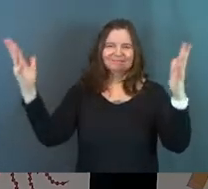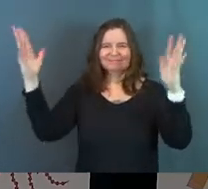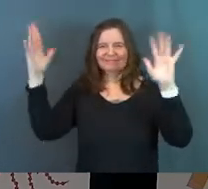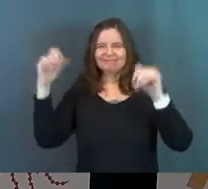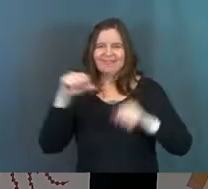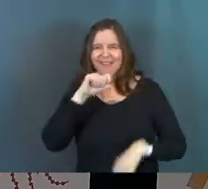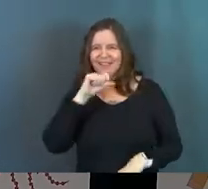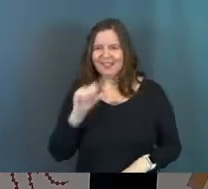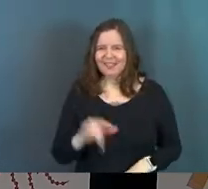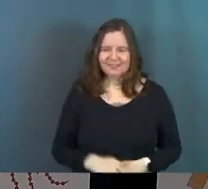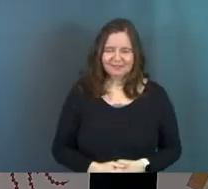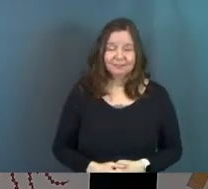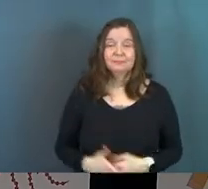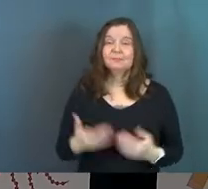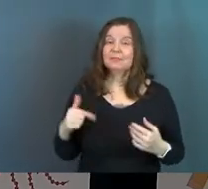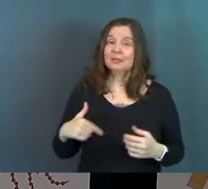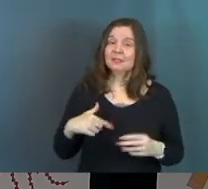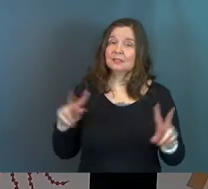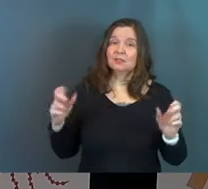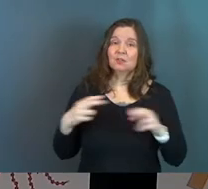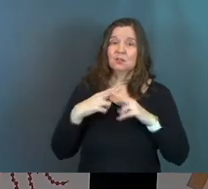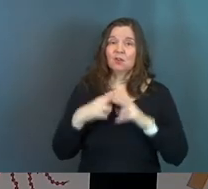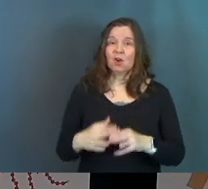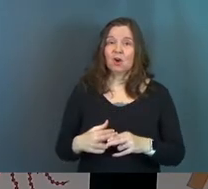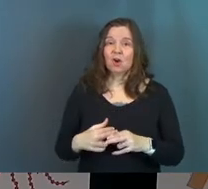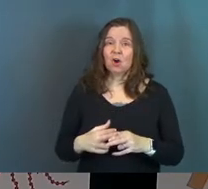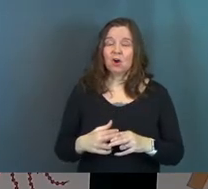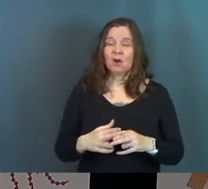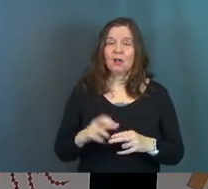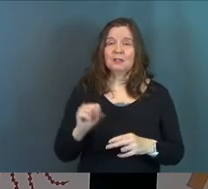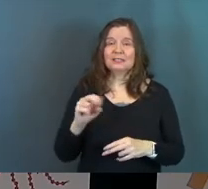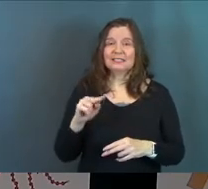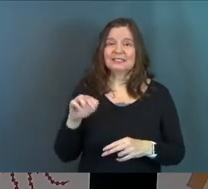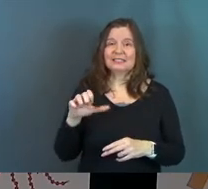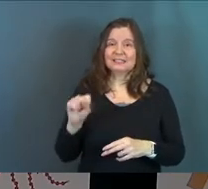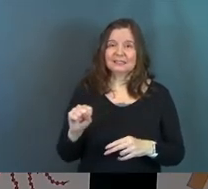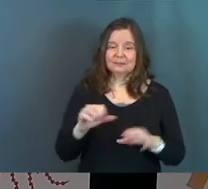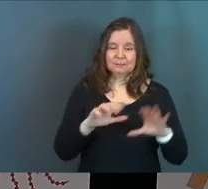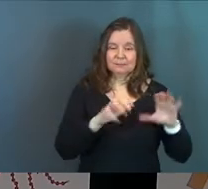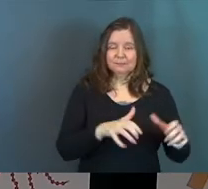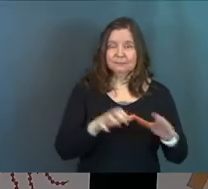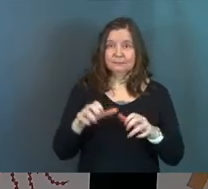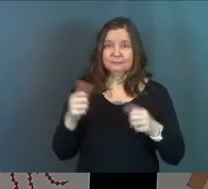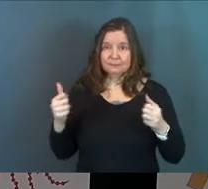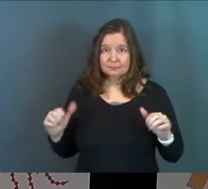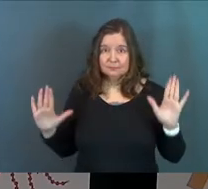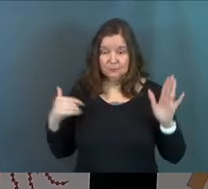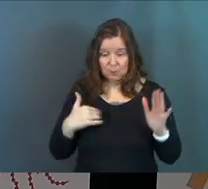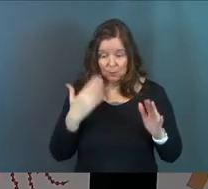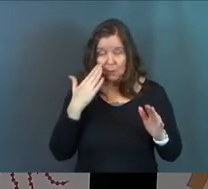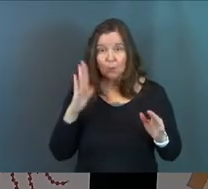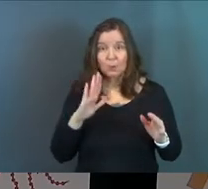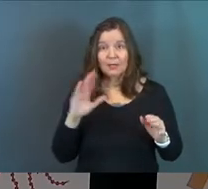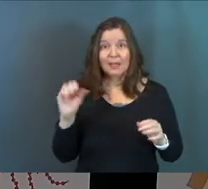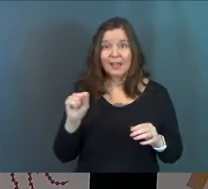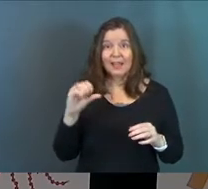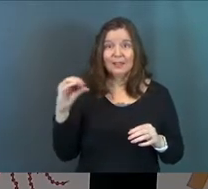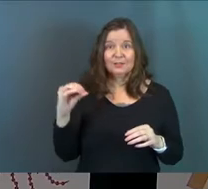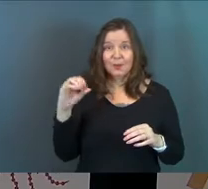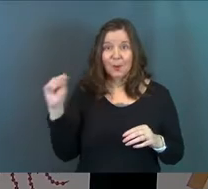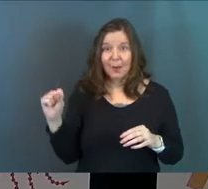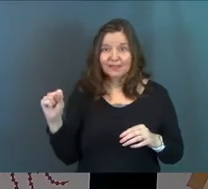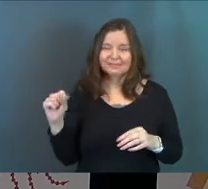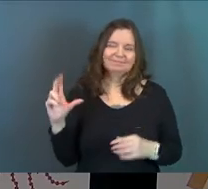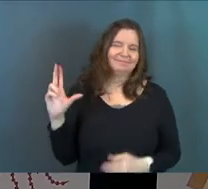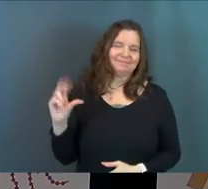Just love it. So this series is called Scenes of Sacrifice. Okay. Did we know that it was going to be SOS when we